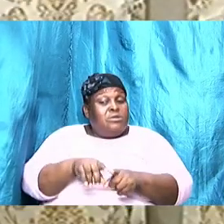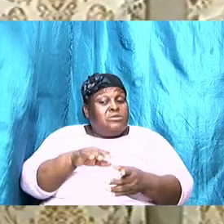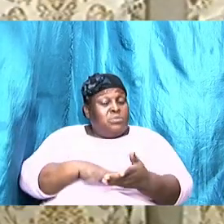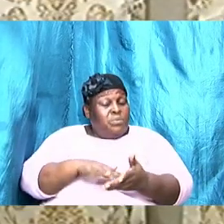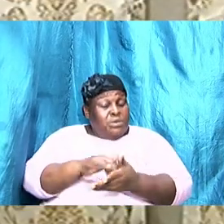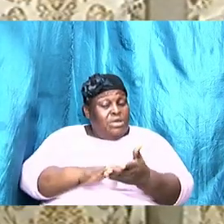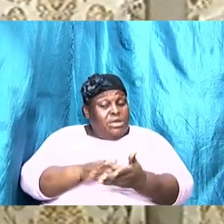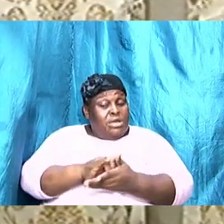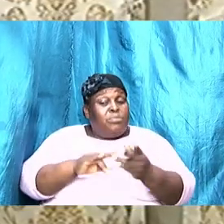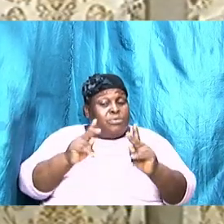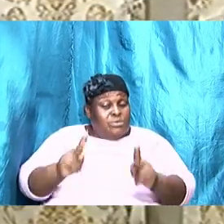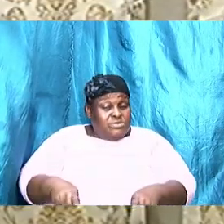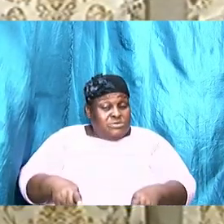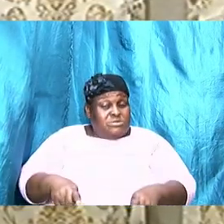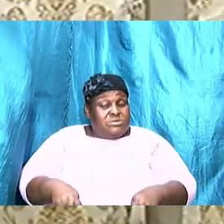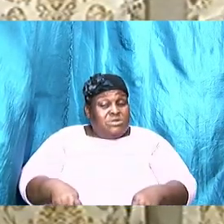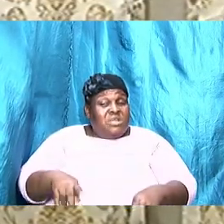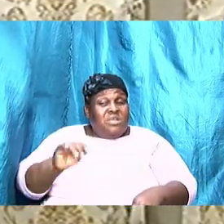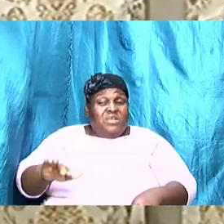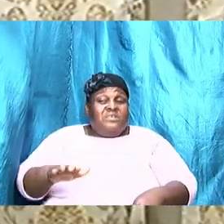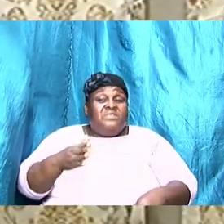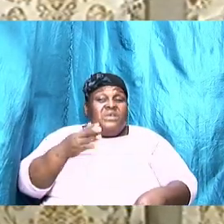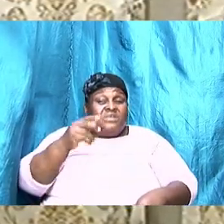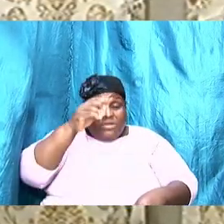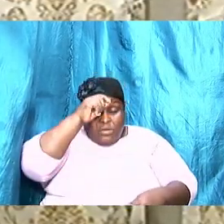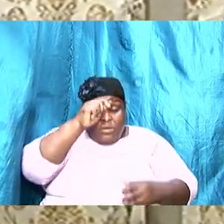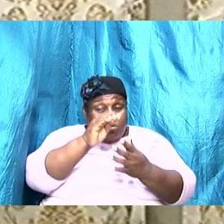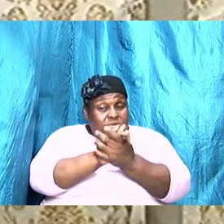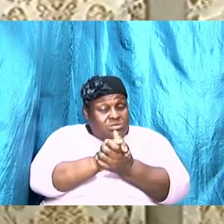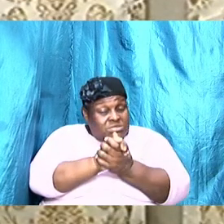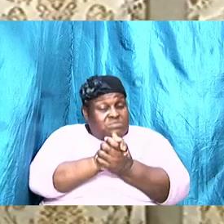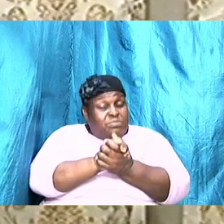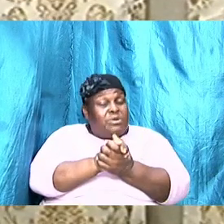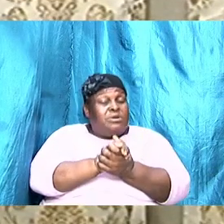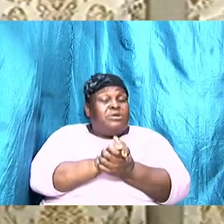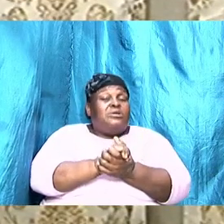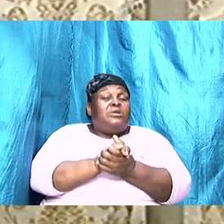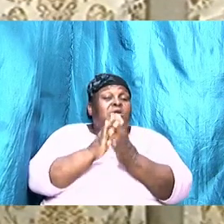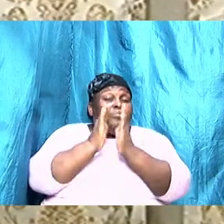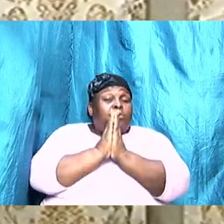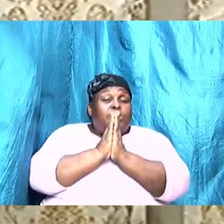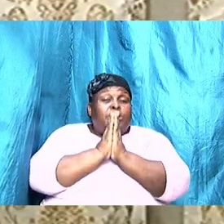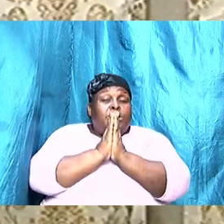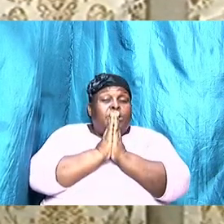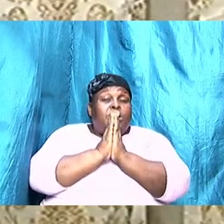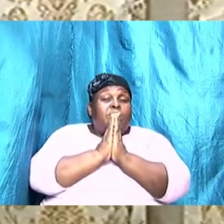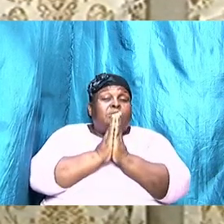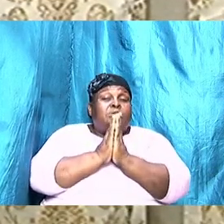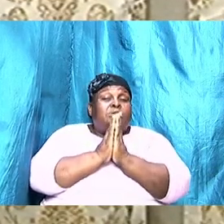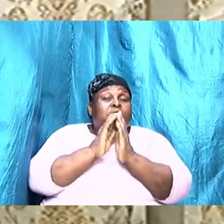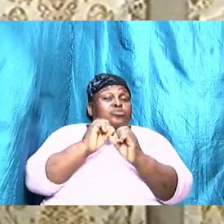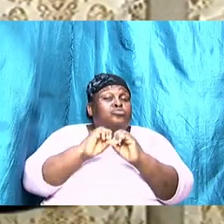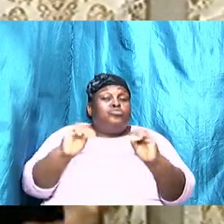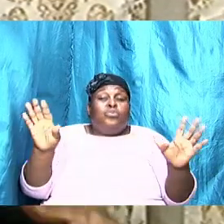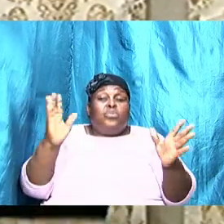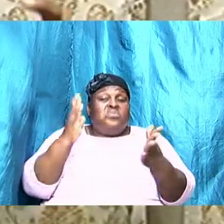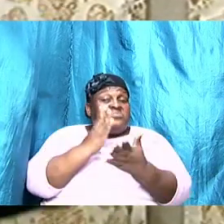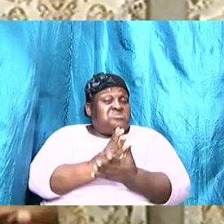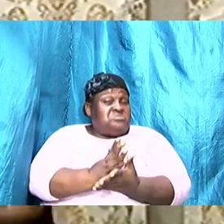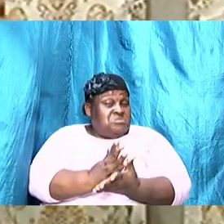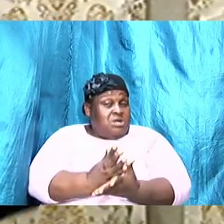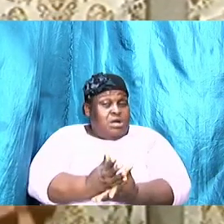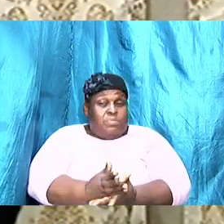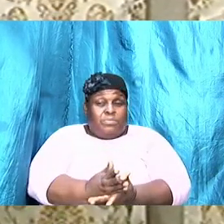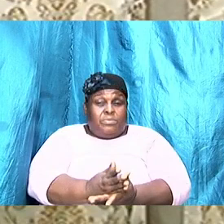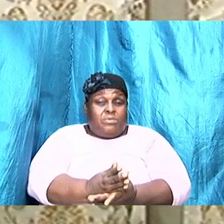if we are going to understand the workings of relationships, the workings of this